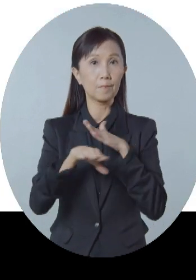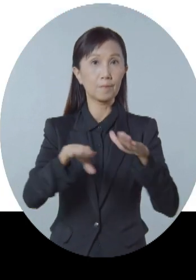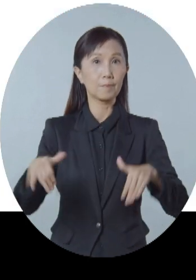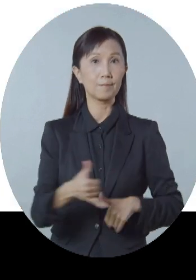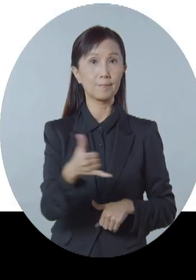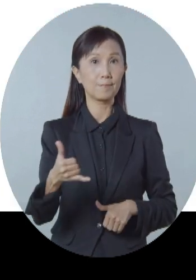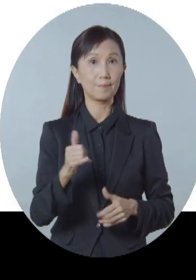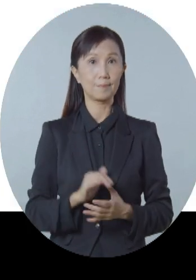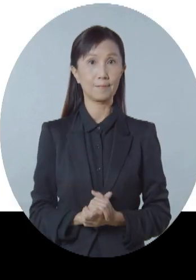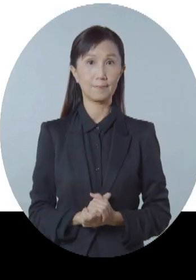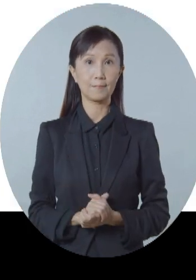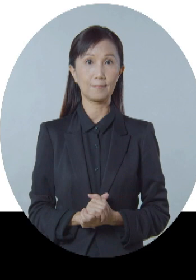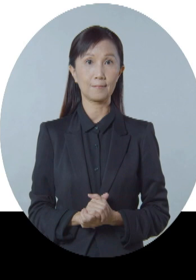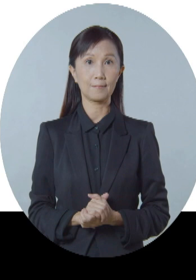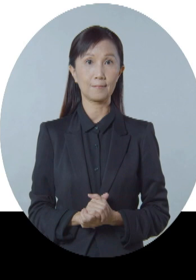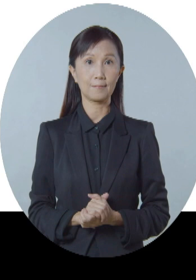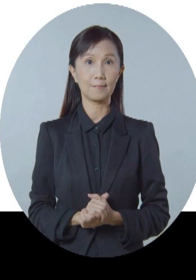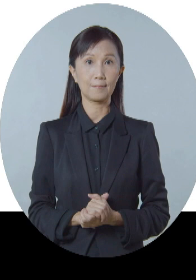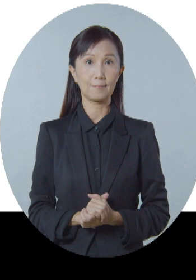virus. Scan with Leave Home Safe.